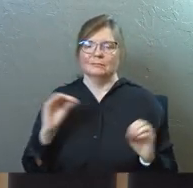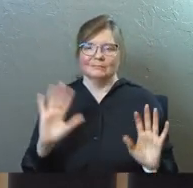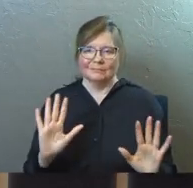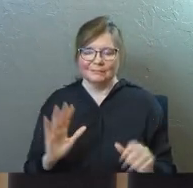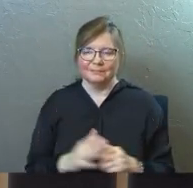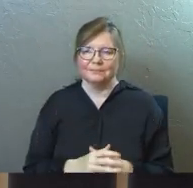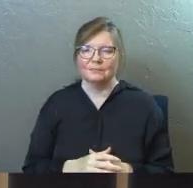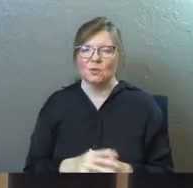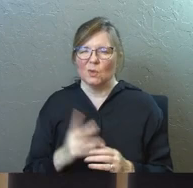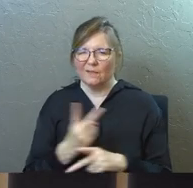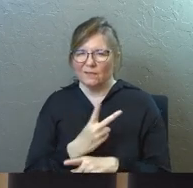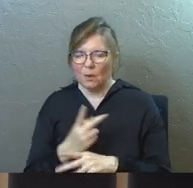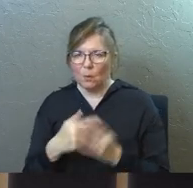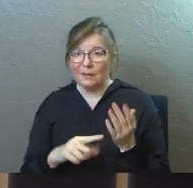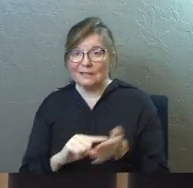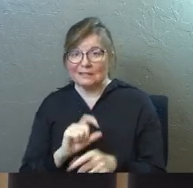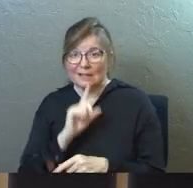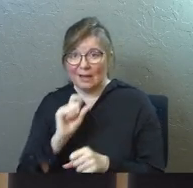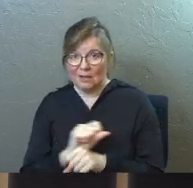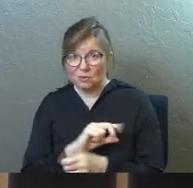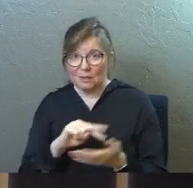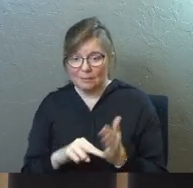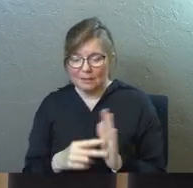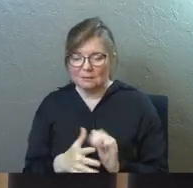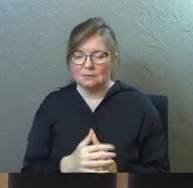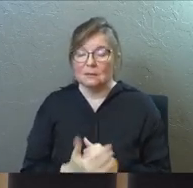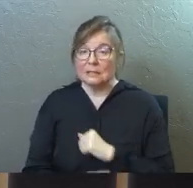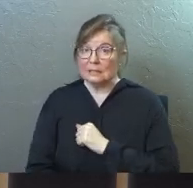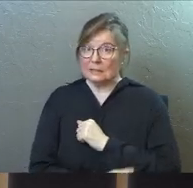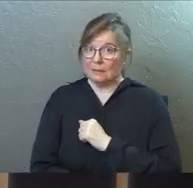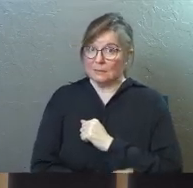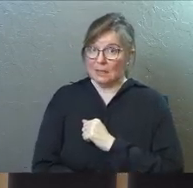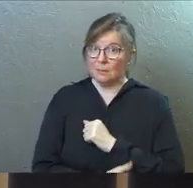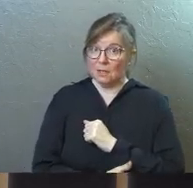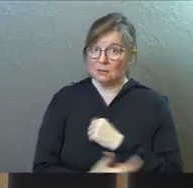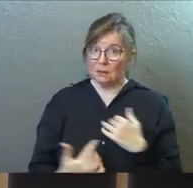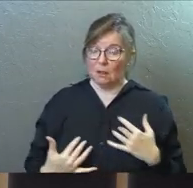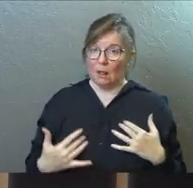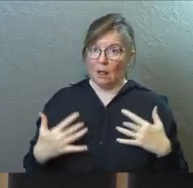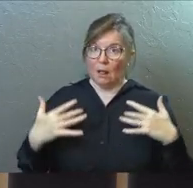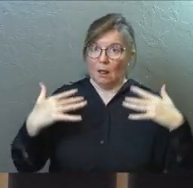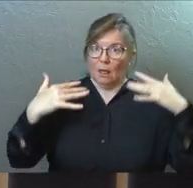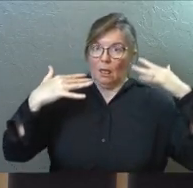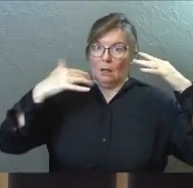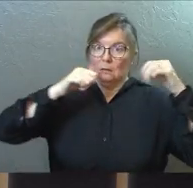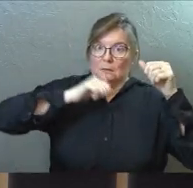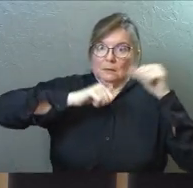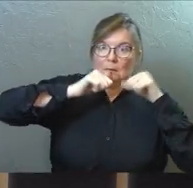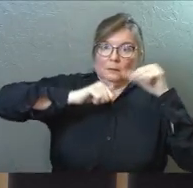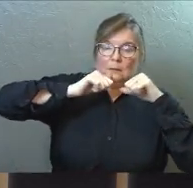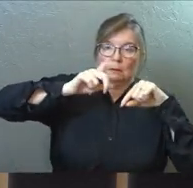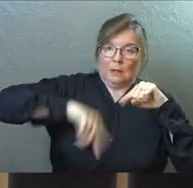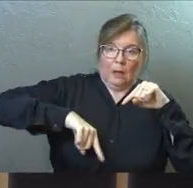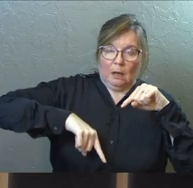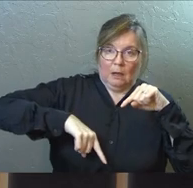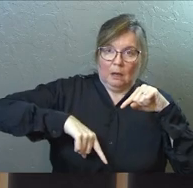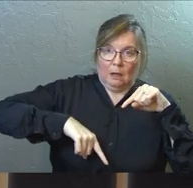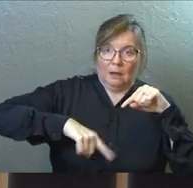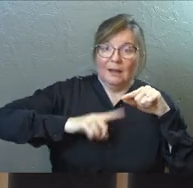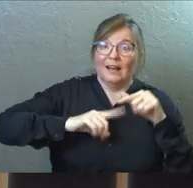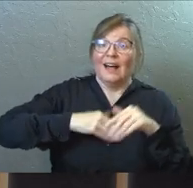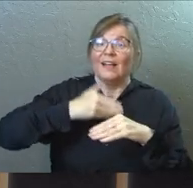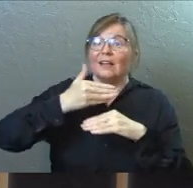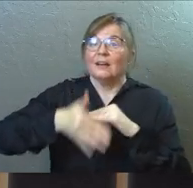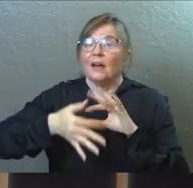So let's try to unpack what this actually means. He will not allow the temptation to be more than you can stand. But what's funny is go on to the